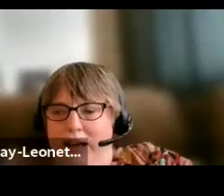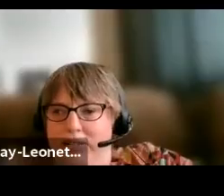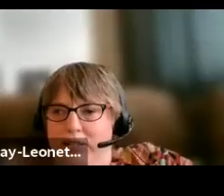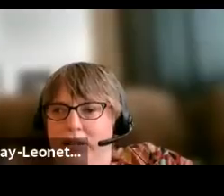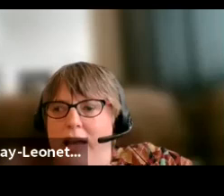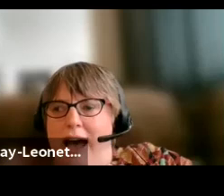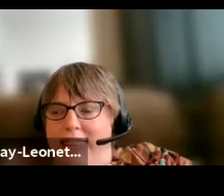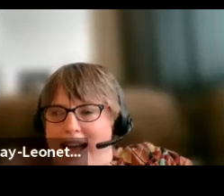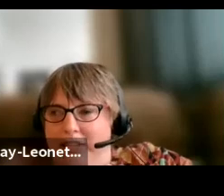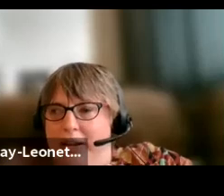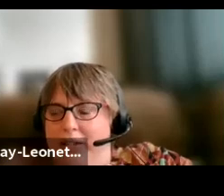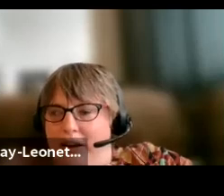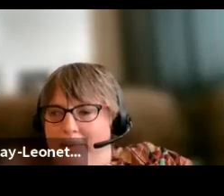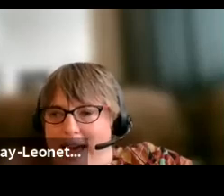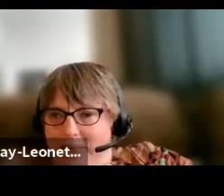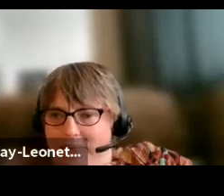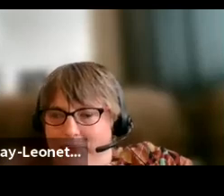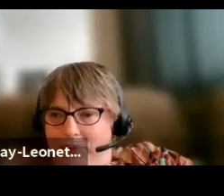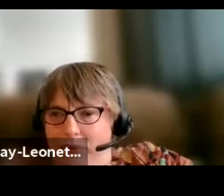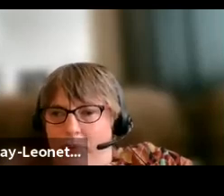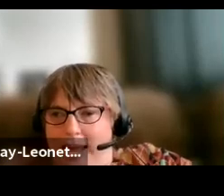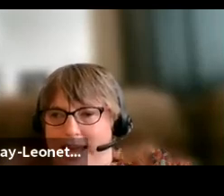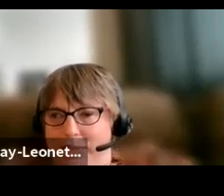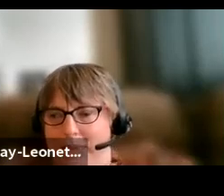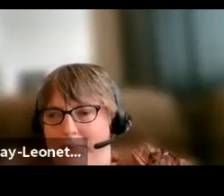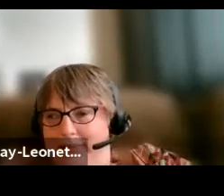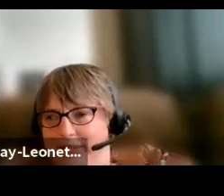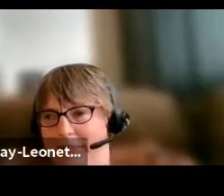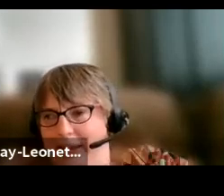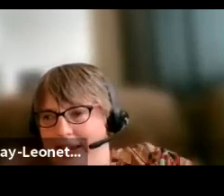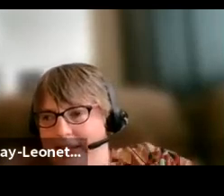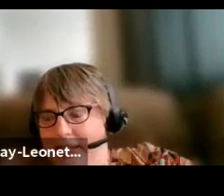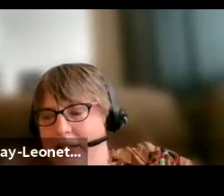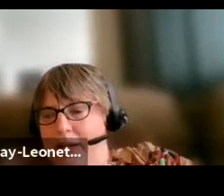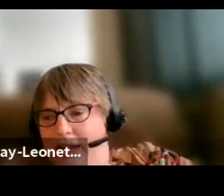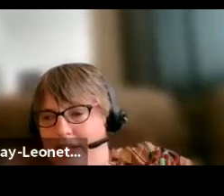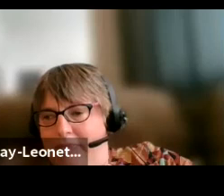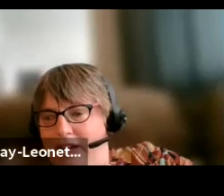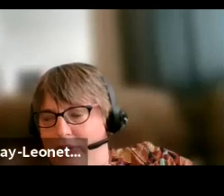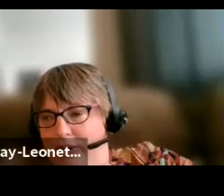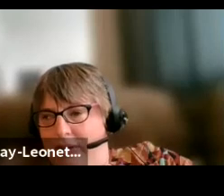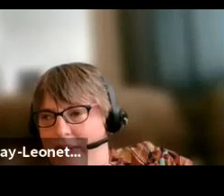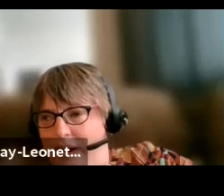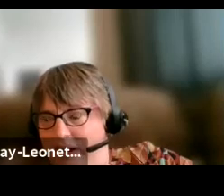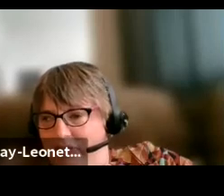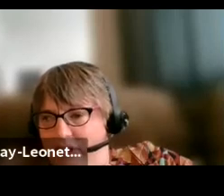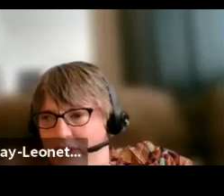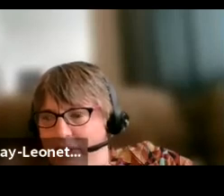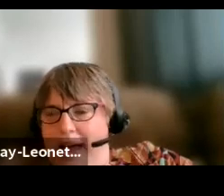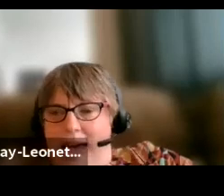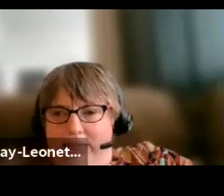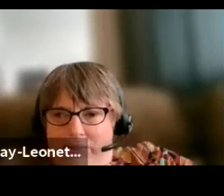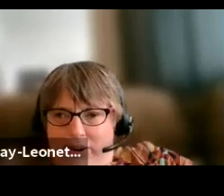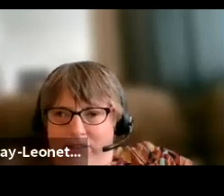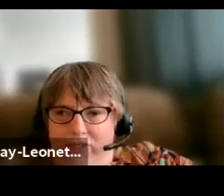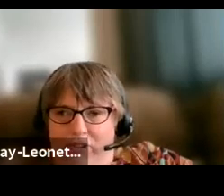somebody else. And that's what it's all about. We as people with disabilities need to make sure that we are informed